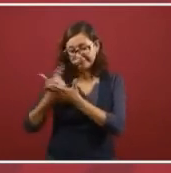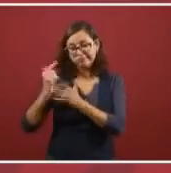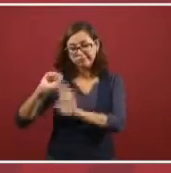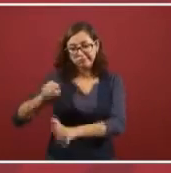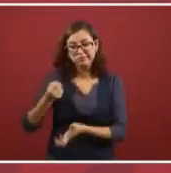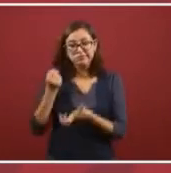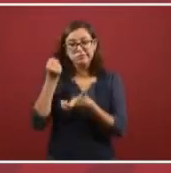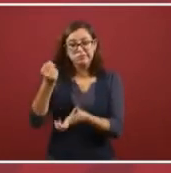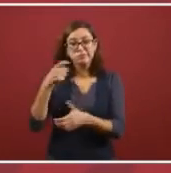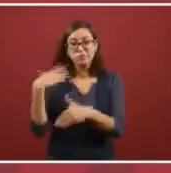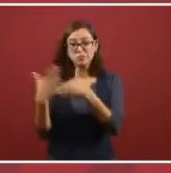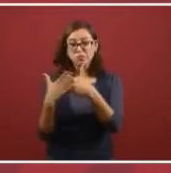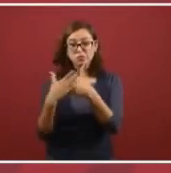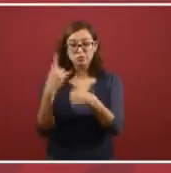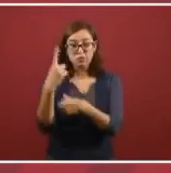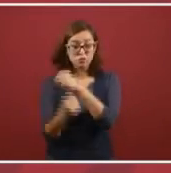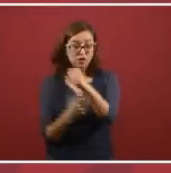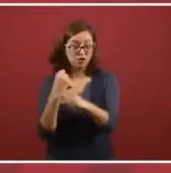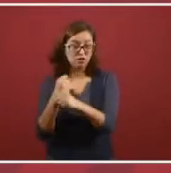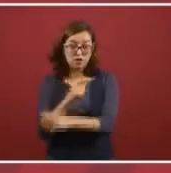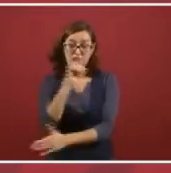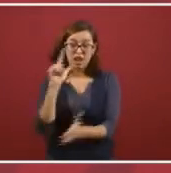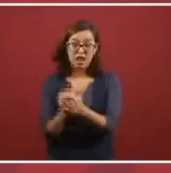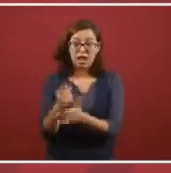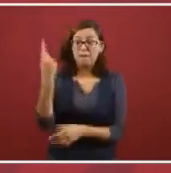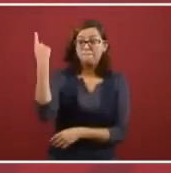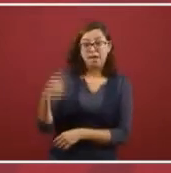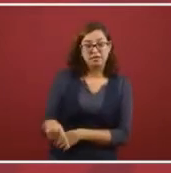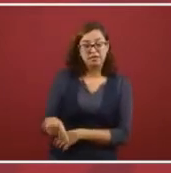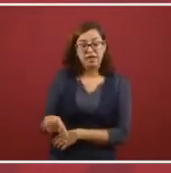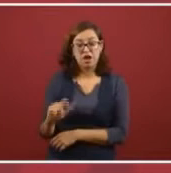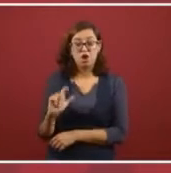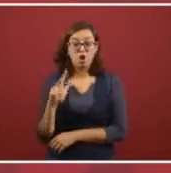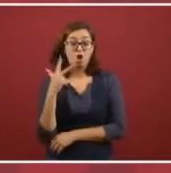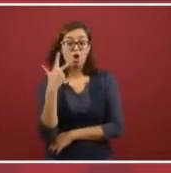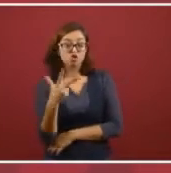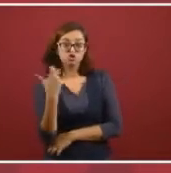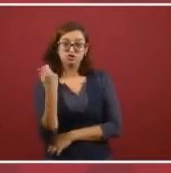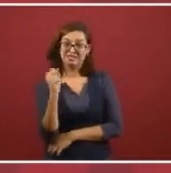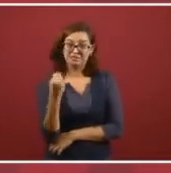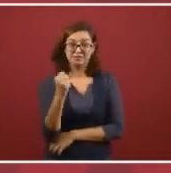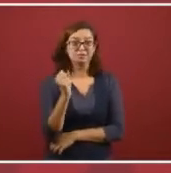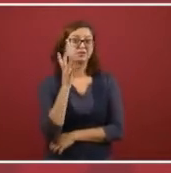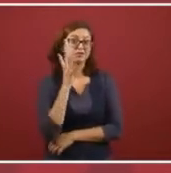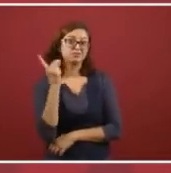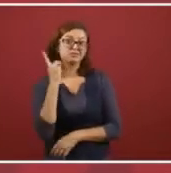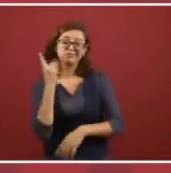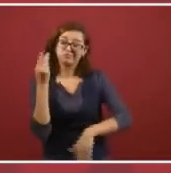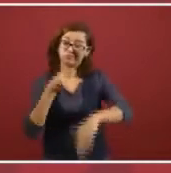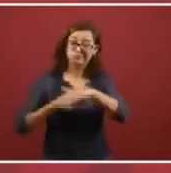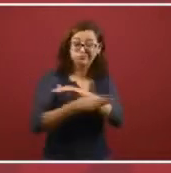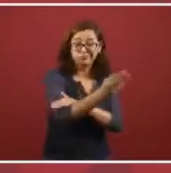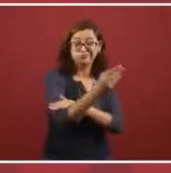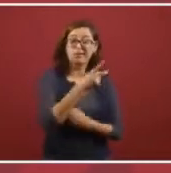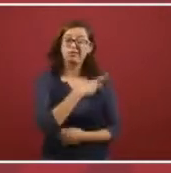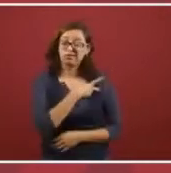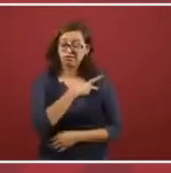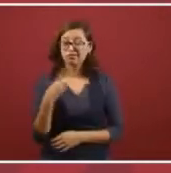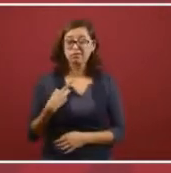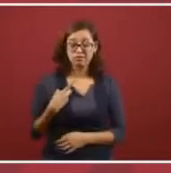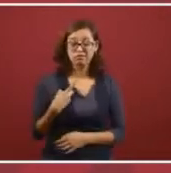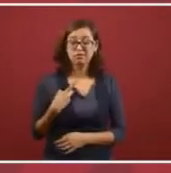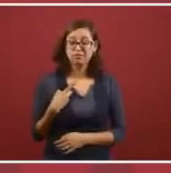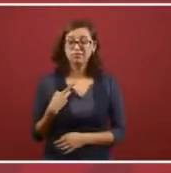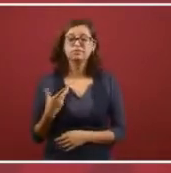has to be presented by, on the 8th of September. And